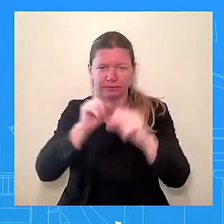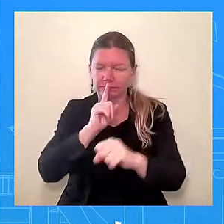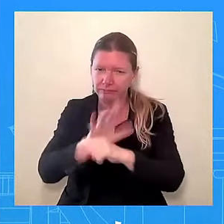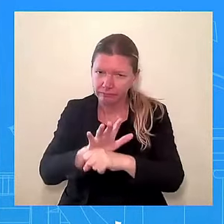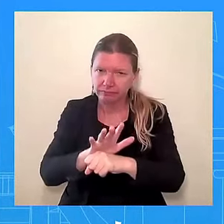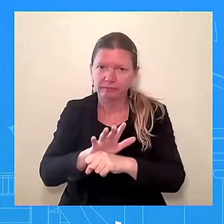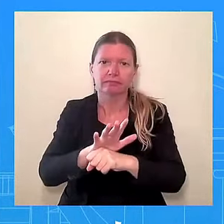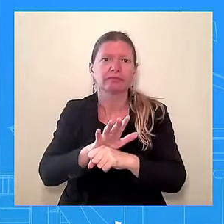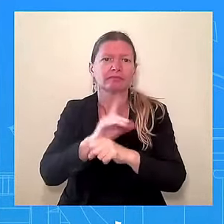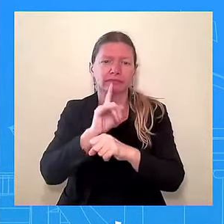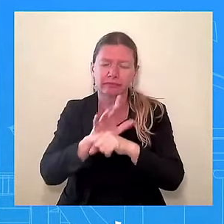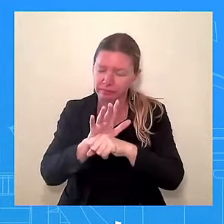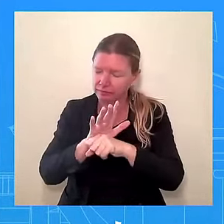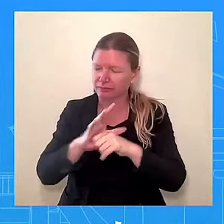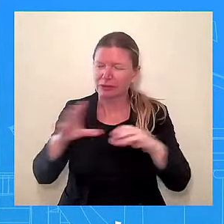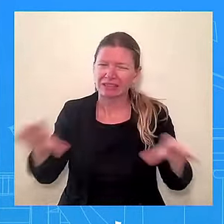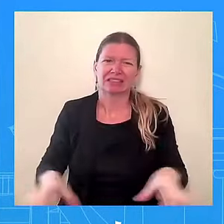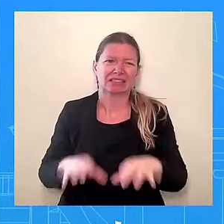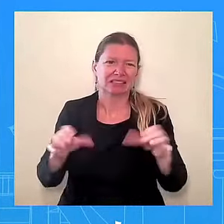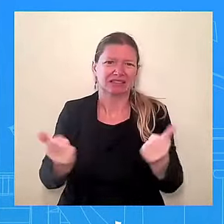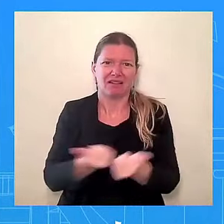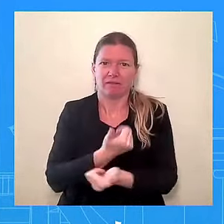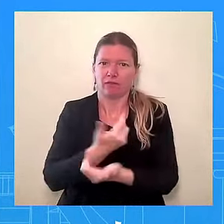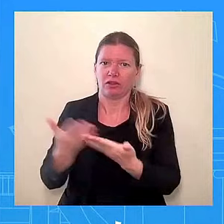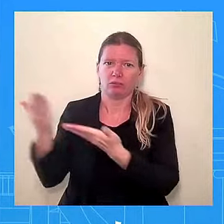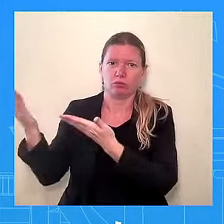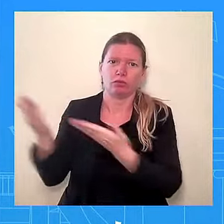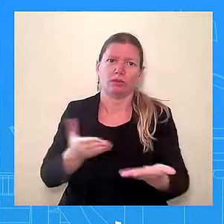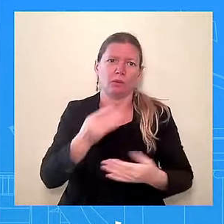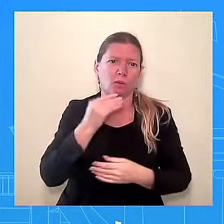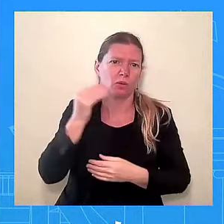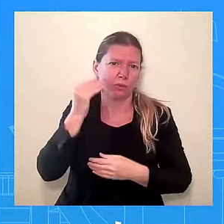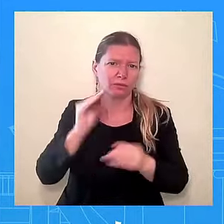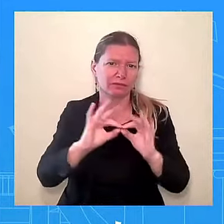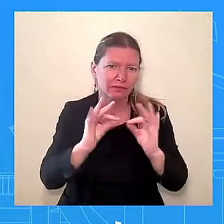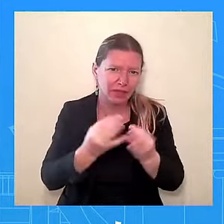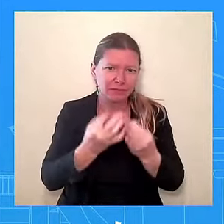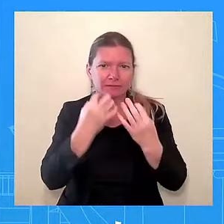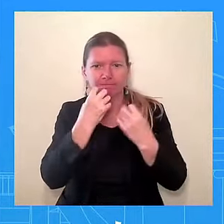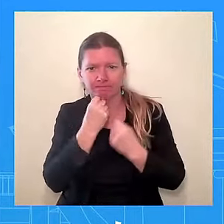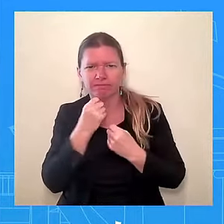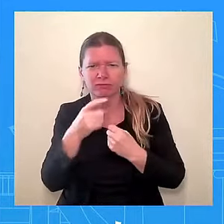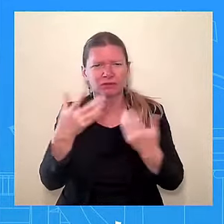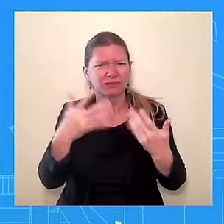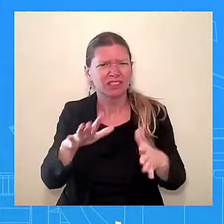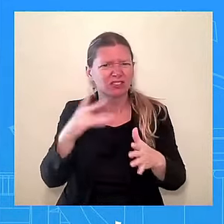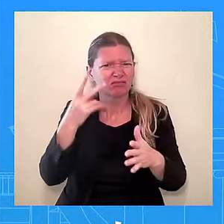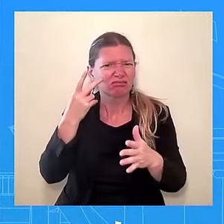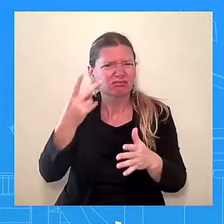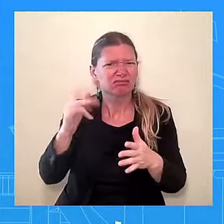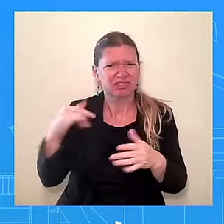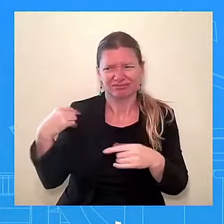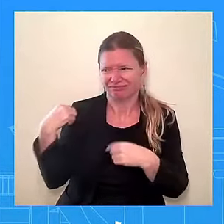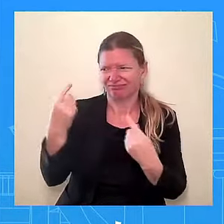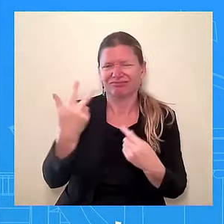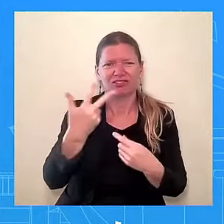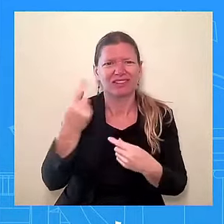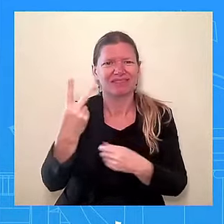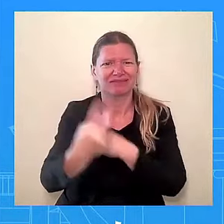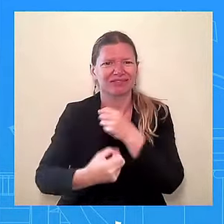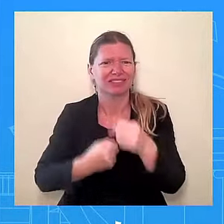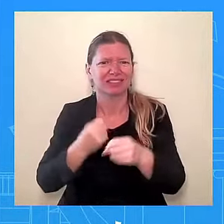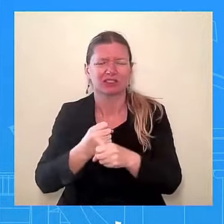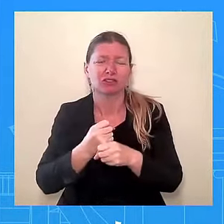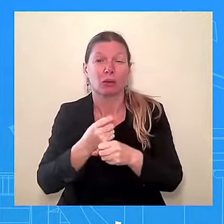ones. And you've seen that. You've seen that over the last three and a half years. I'm not going to get into specifics. I'm not going to get into details. I can't confirm anything from